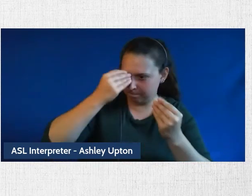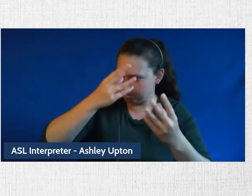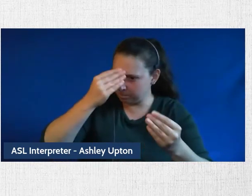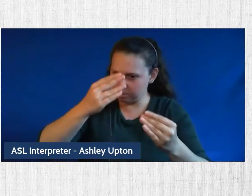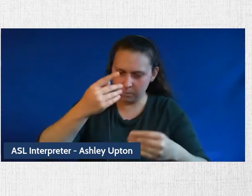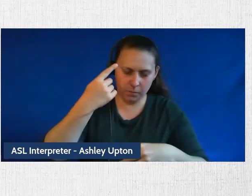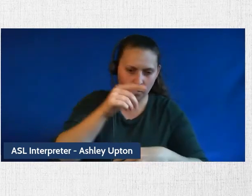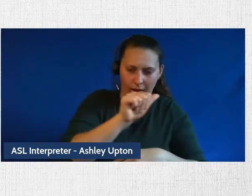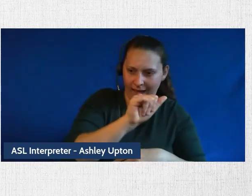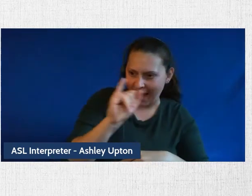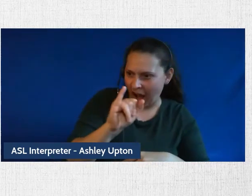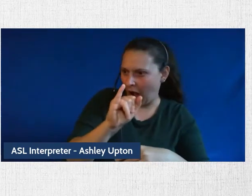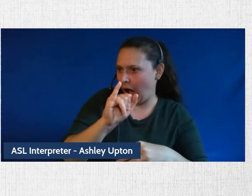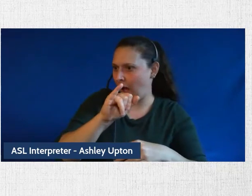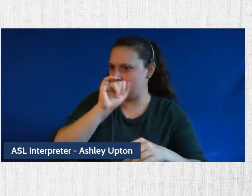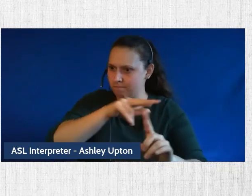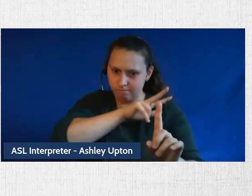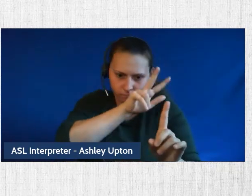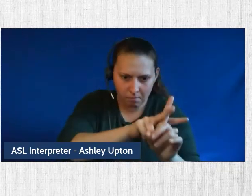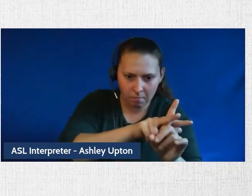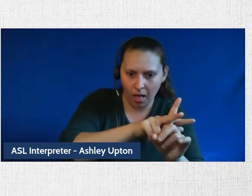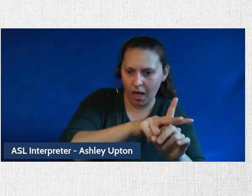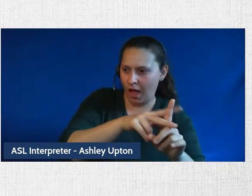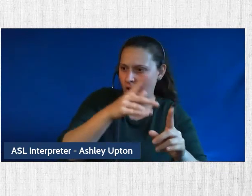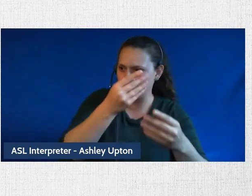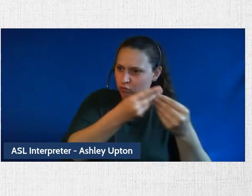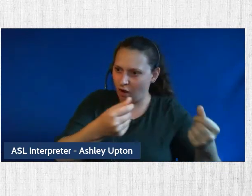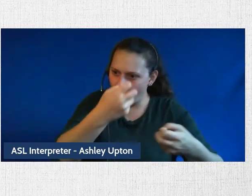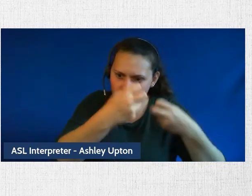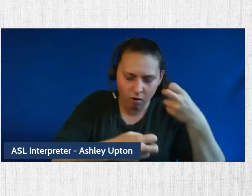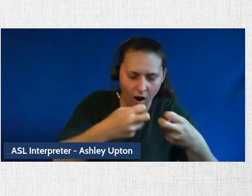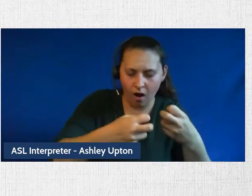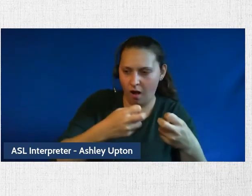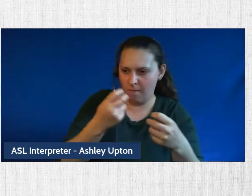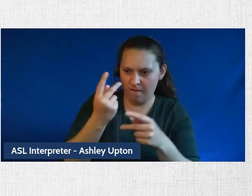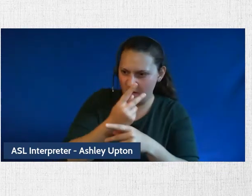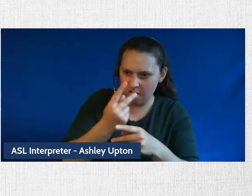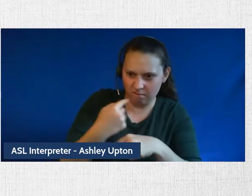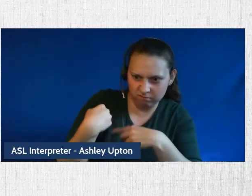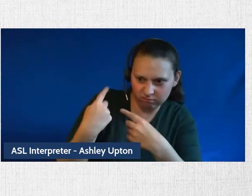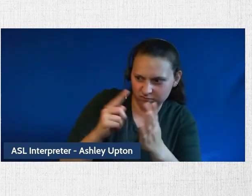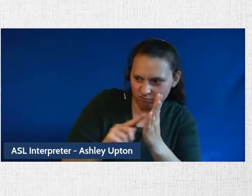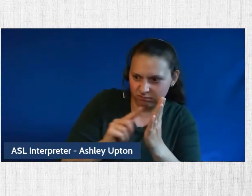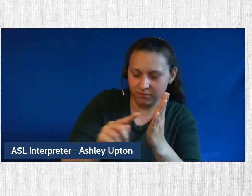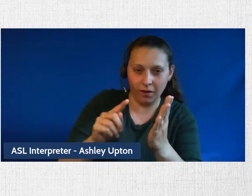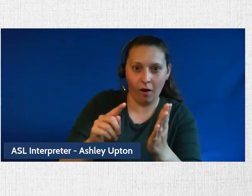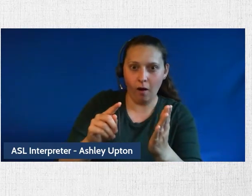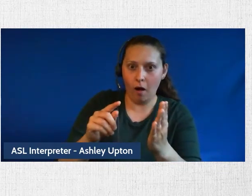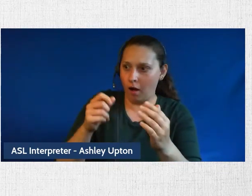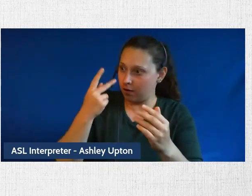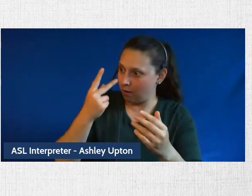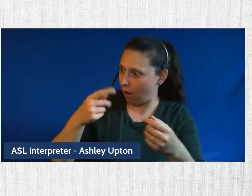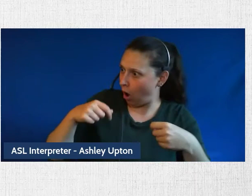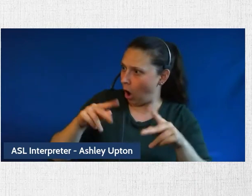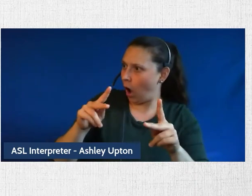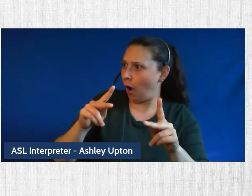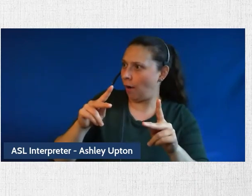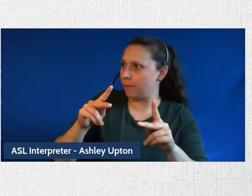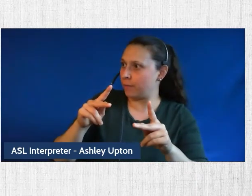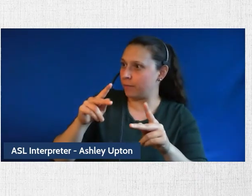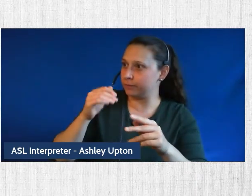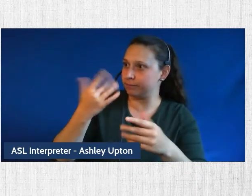applied AI to solve these tough problems. And this was a purpose, perfect opportunity for us to help the law school